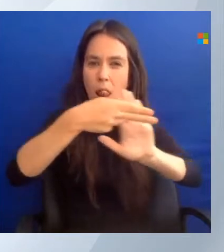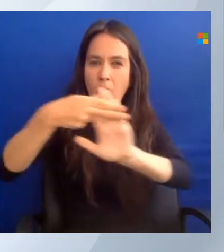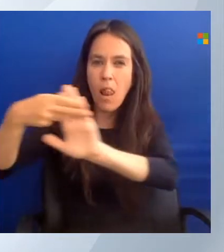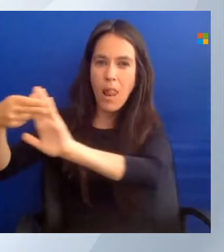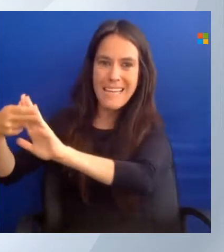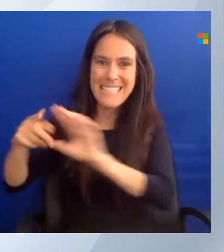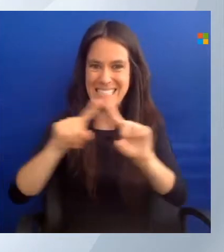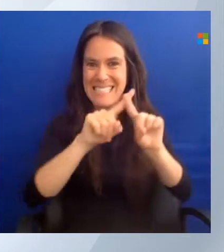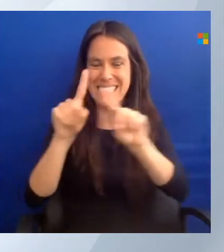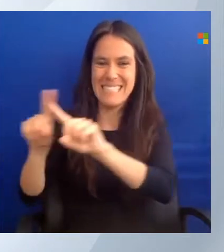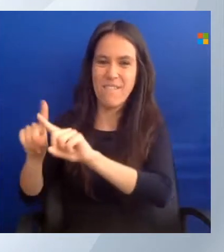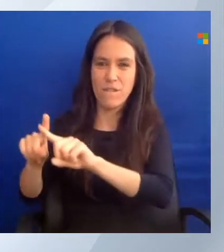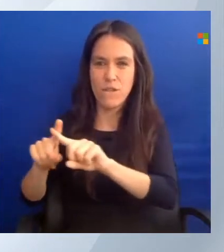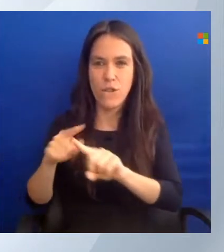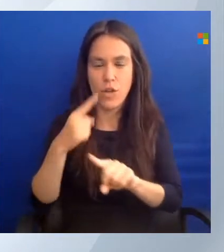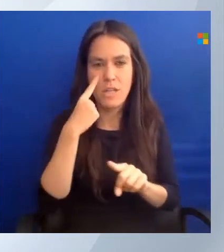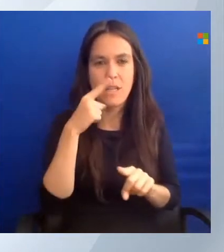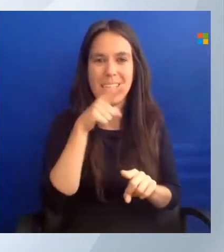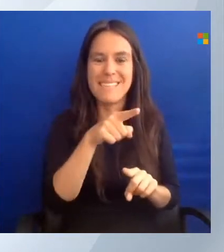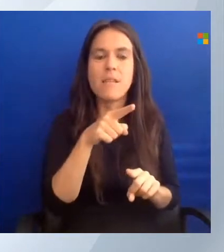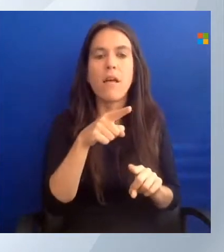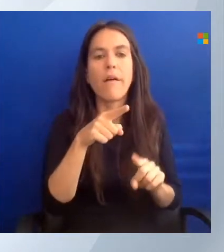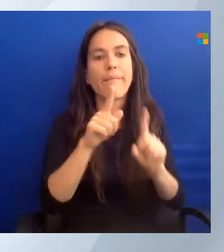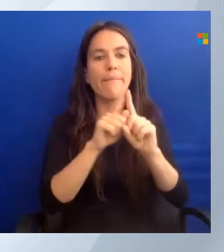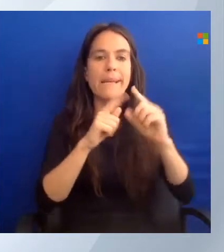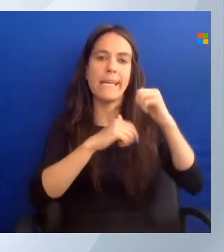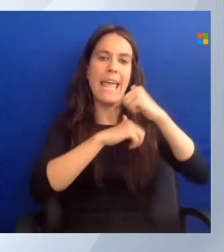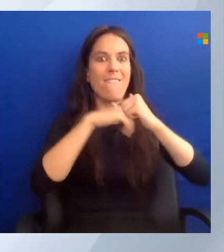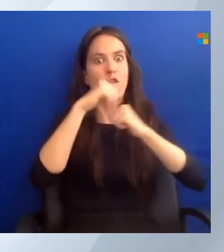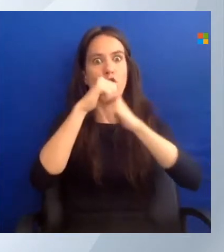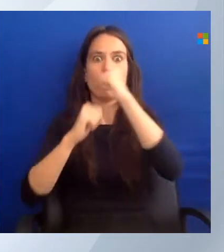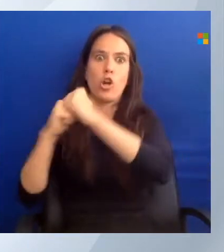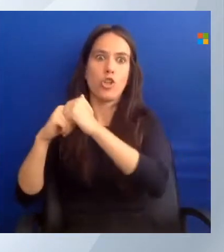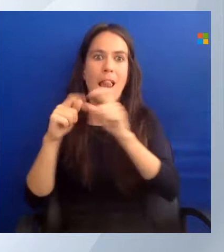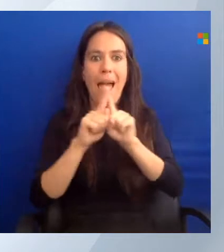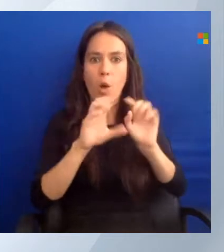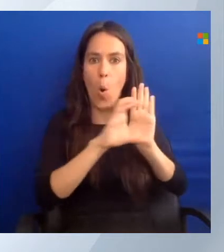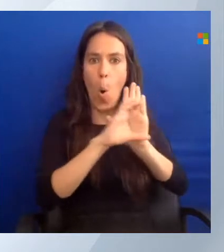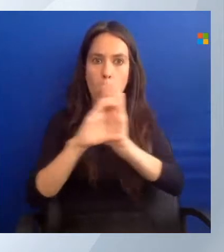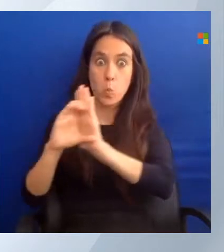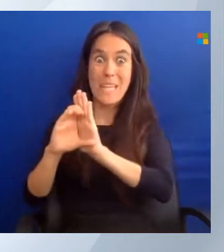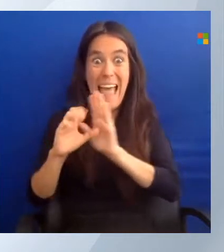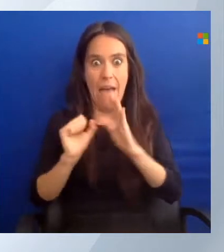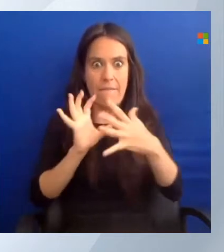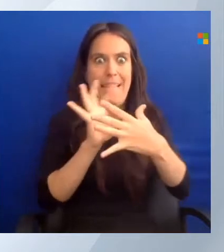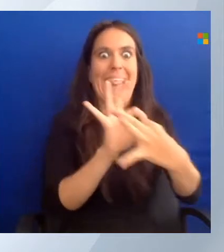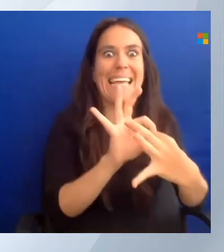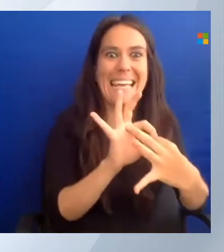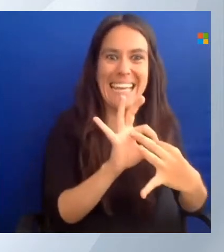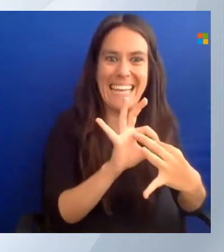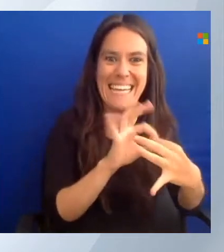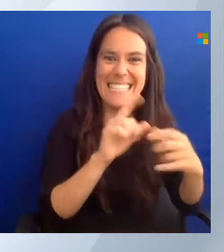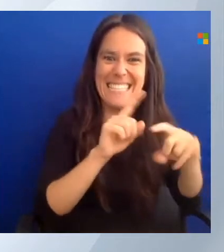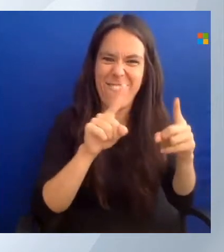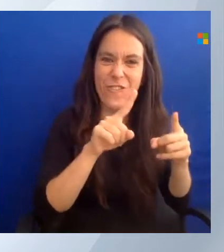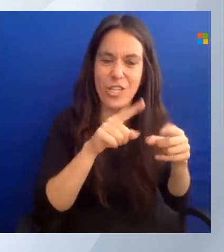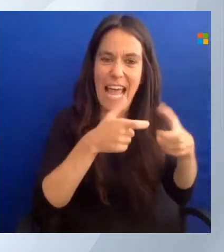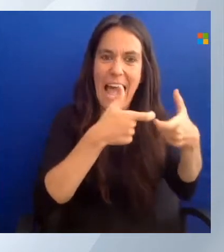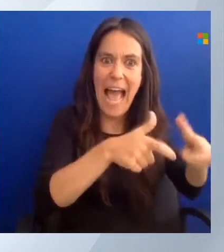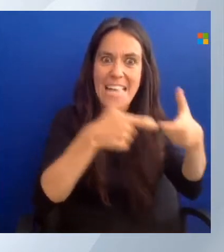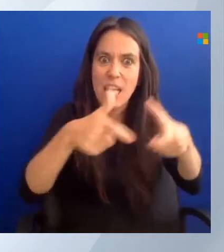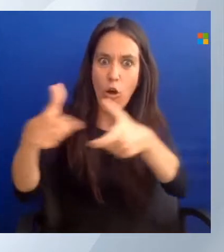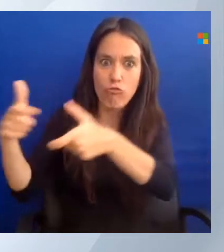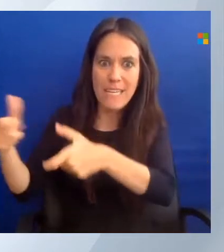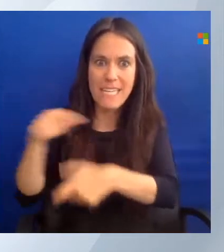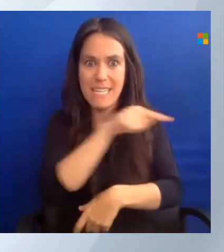bit of infrastructure as code that we're going to talk about this day. So, it plays a role in all of these. And it also plays a role in